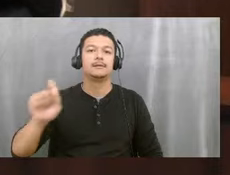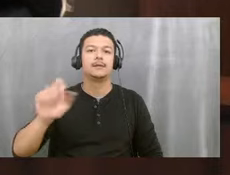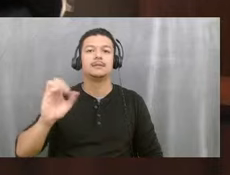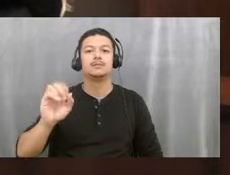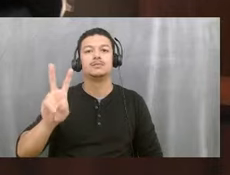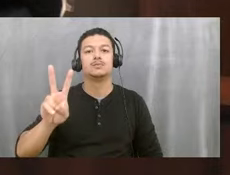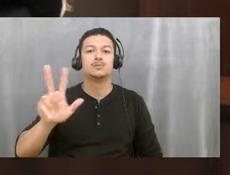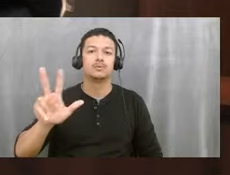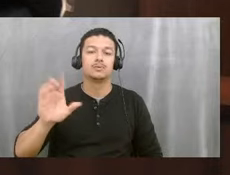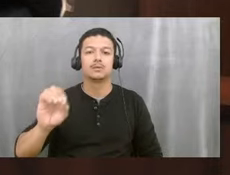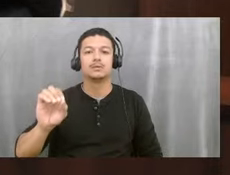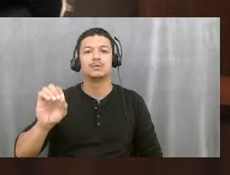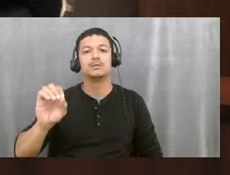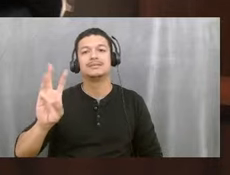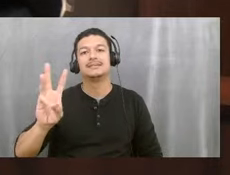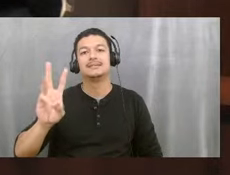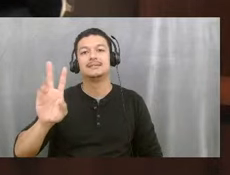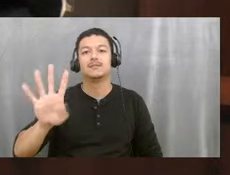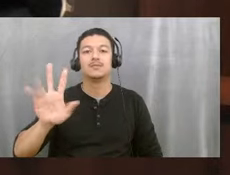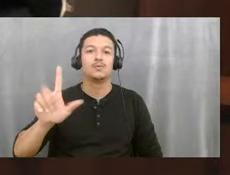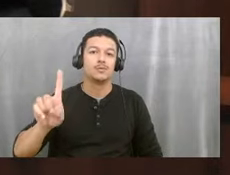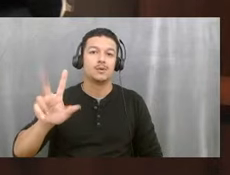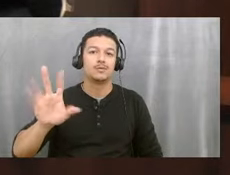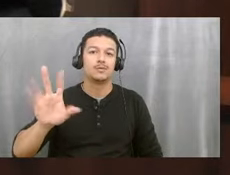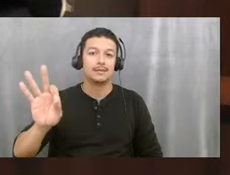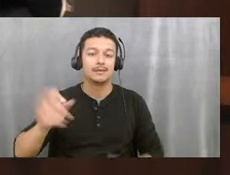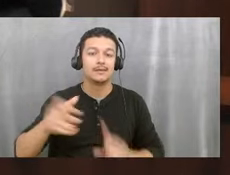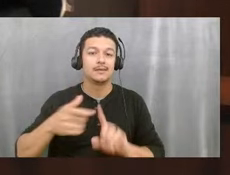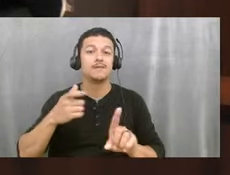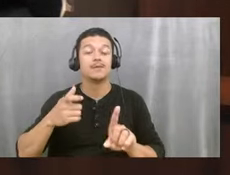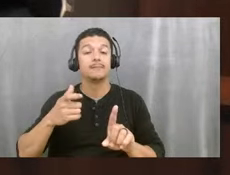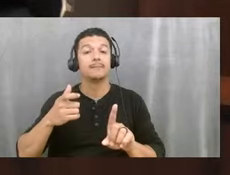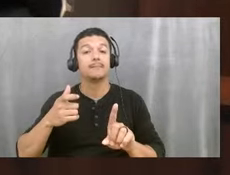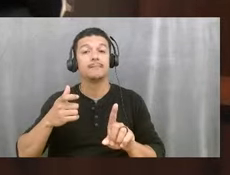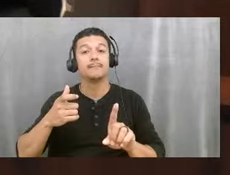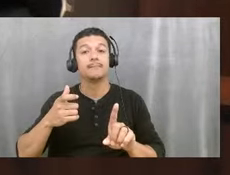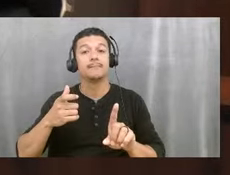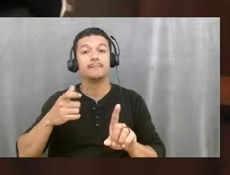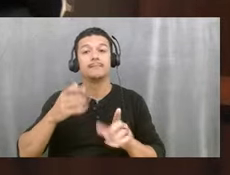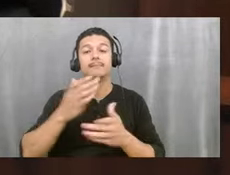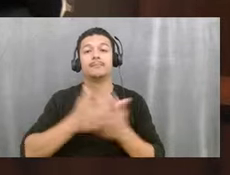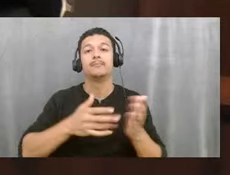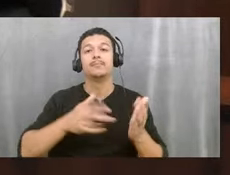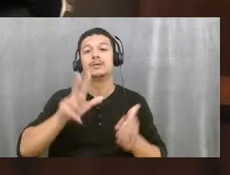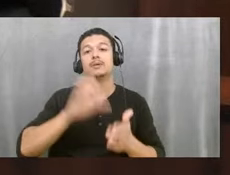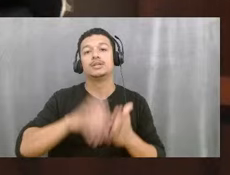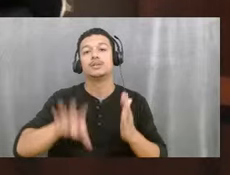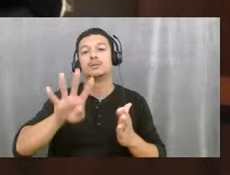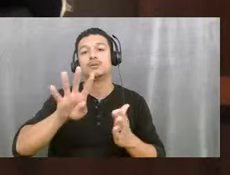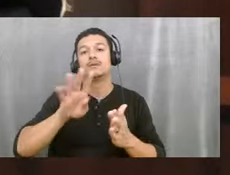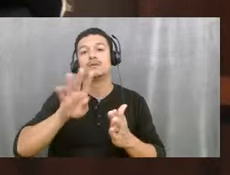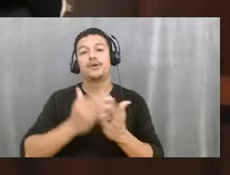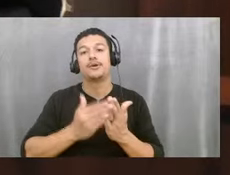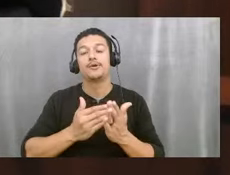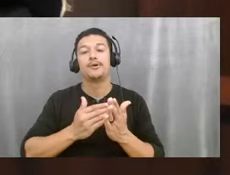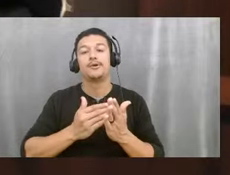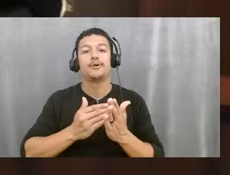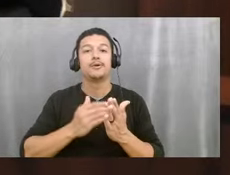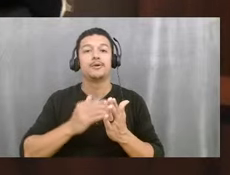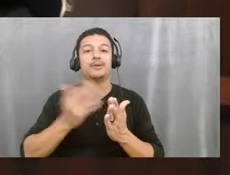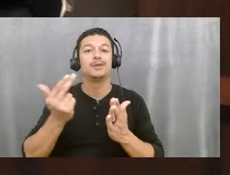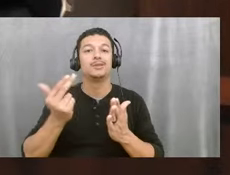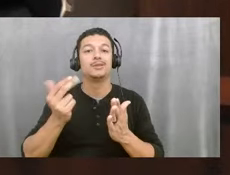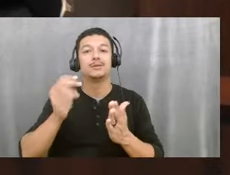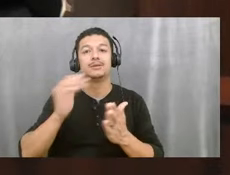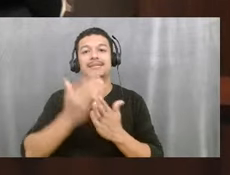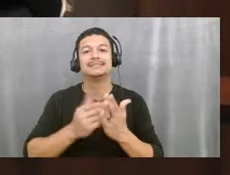.4139 from Part 3, Chapter 4, Article 13, Section 2,